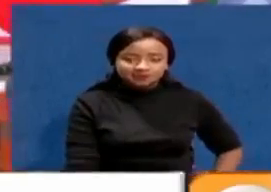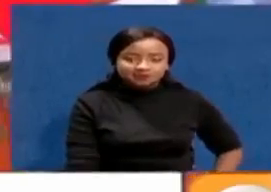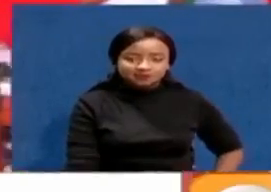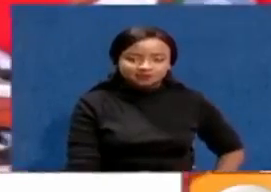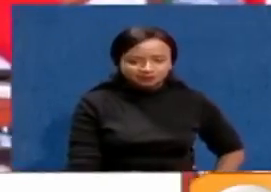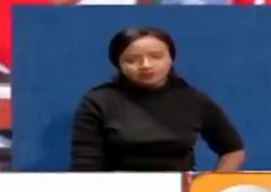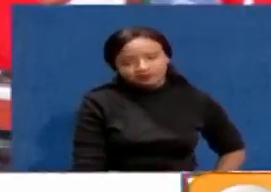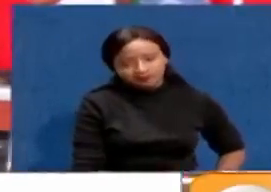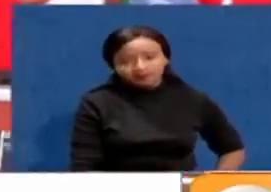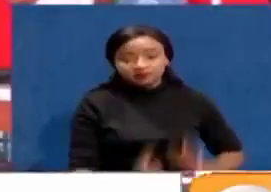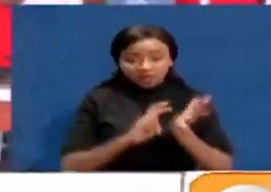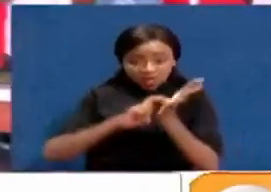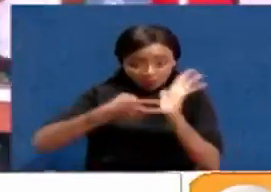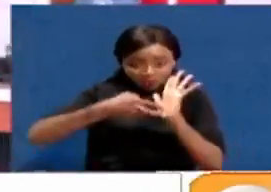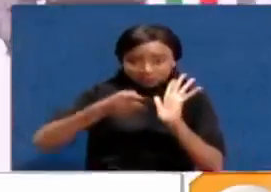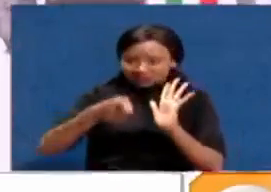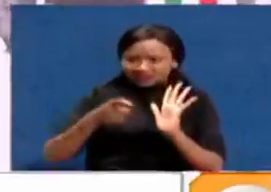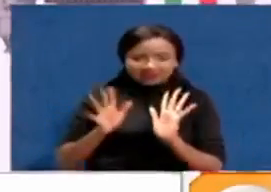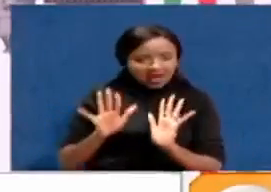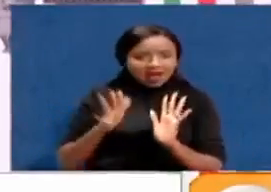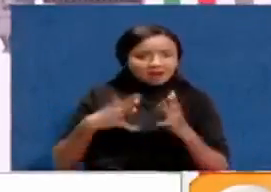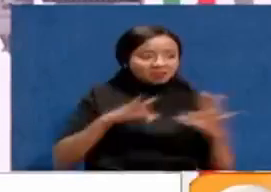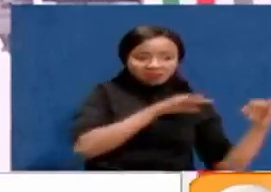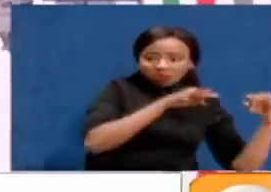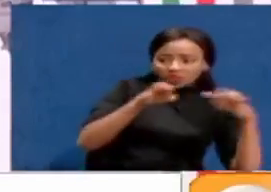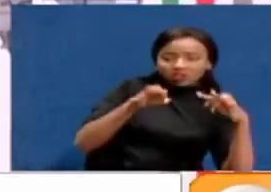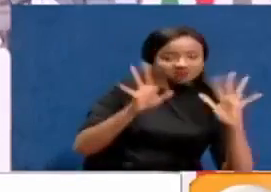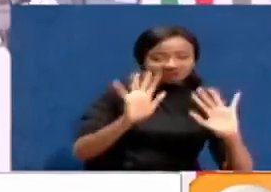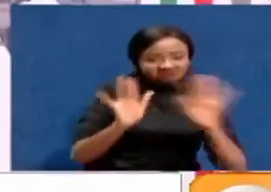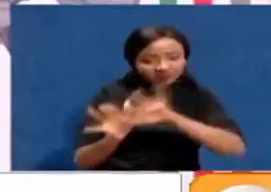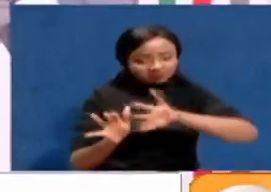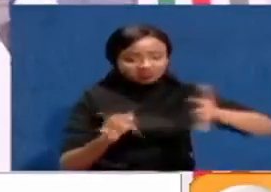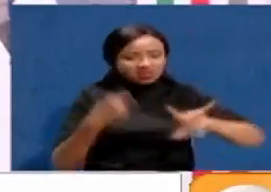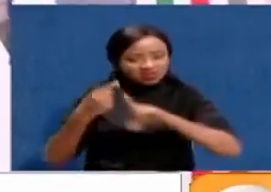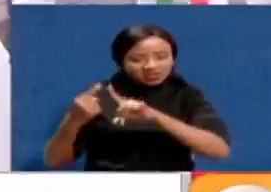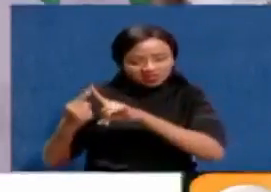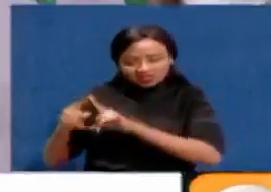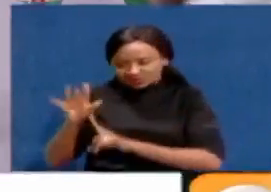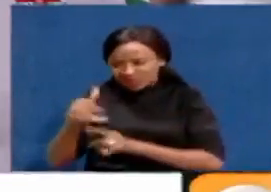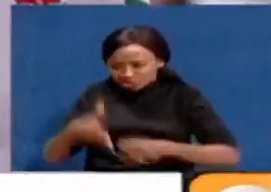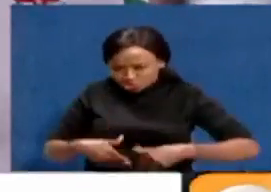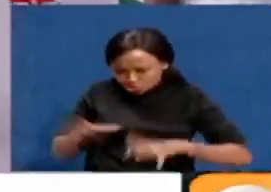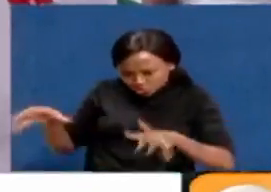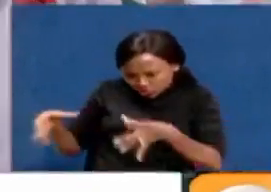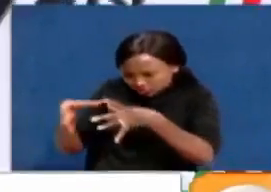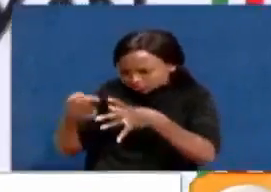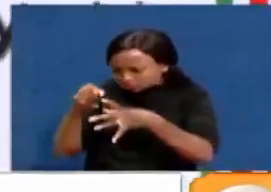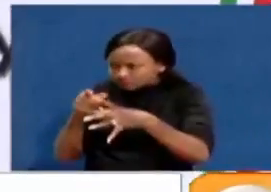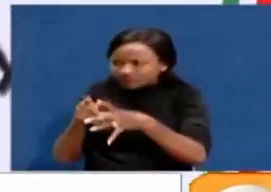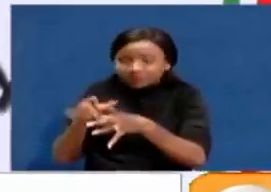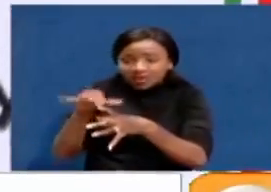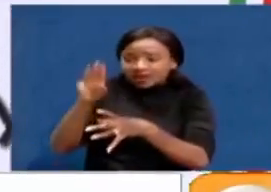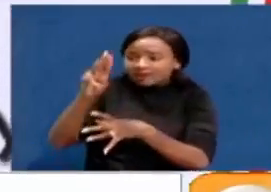It is a project that has mostly been kept away from the eye of the public for years. A team of young people have been here